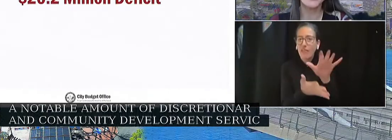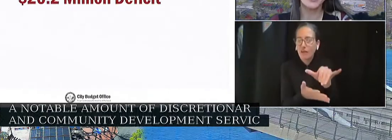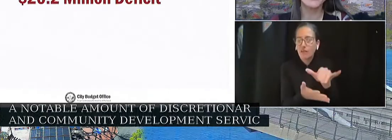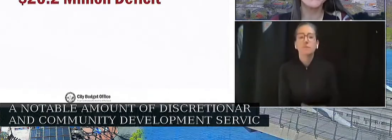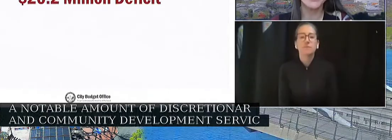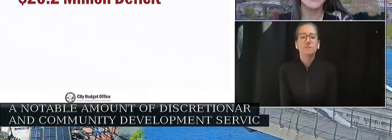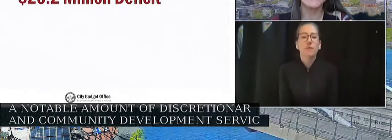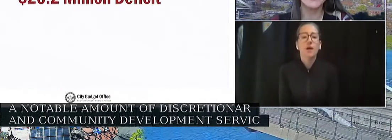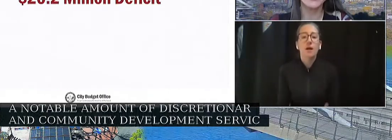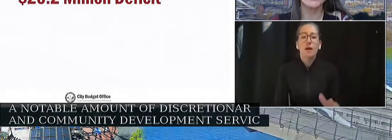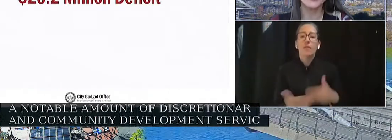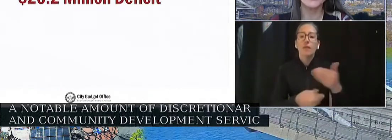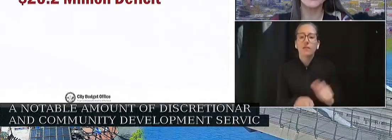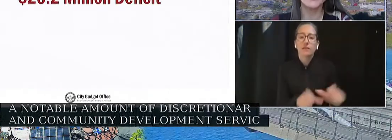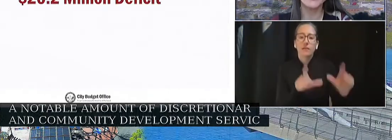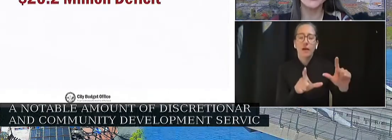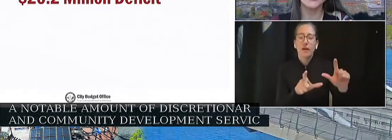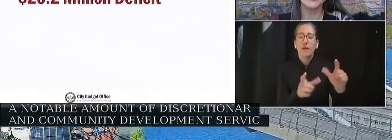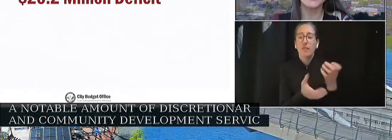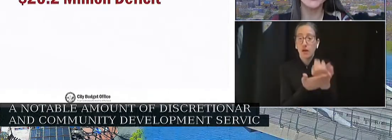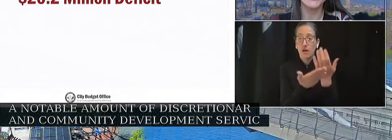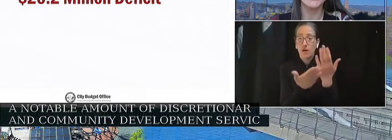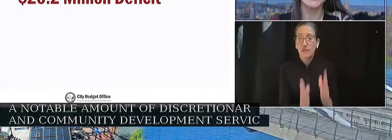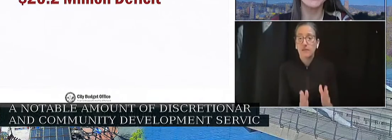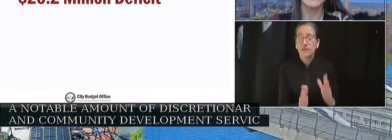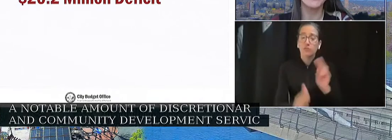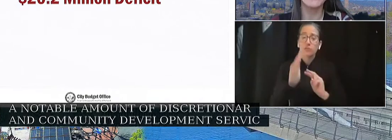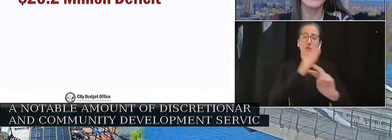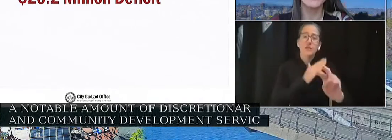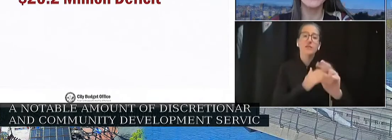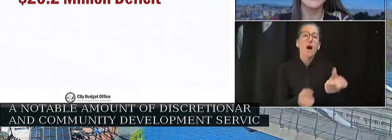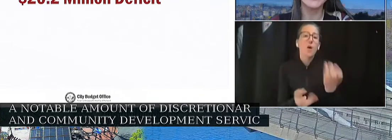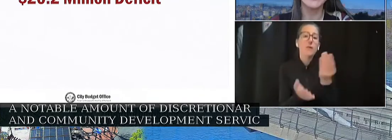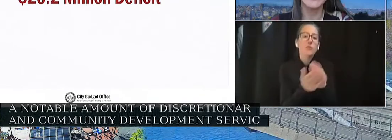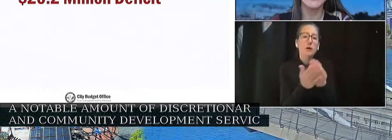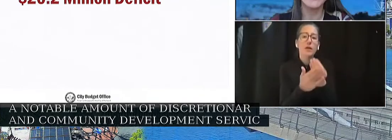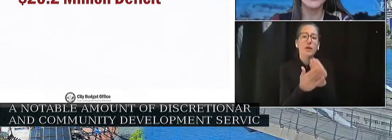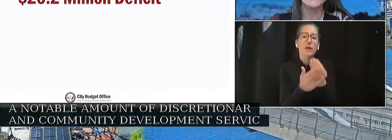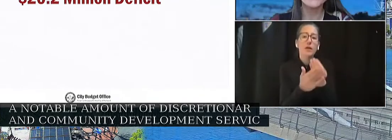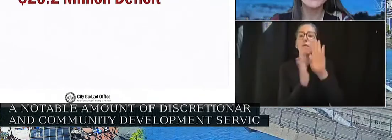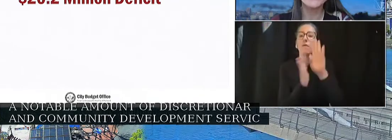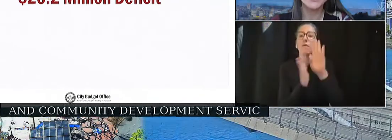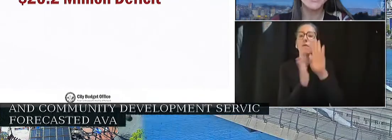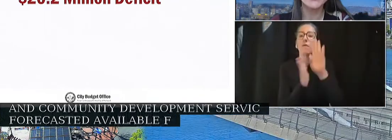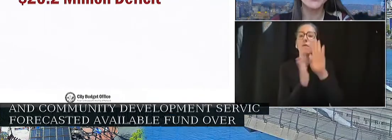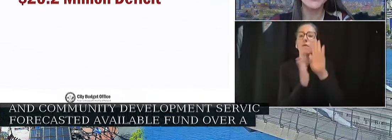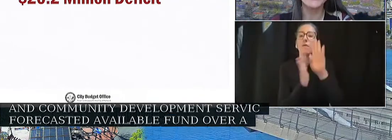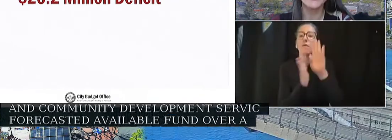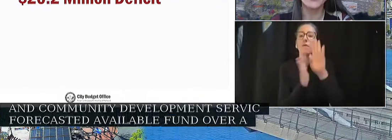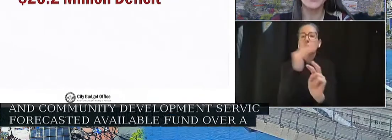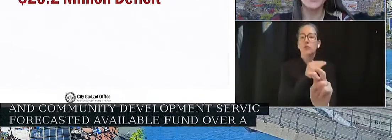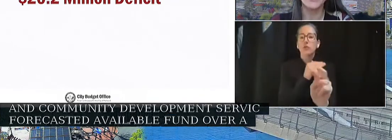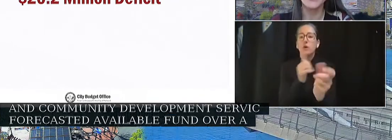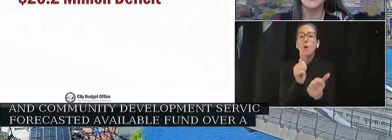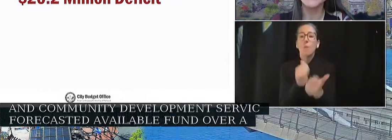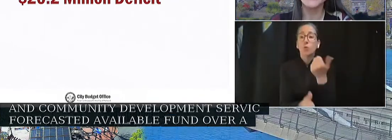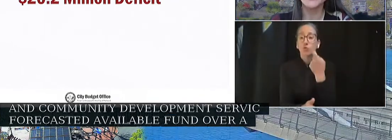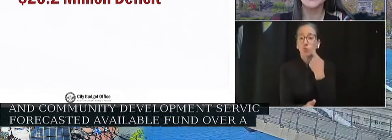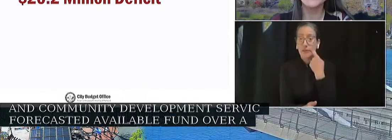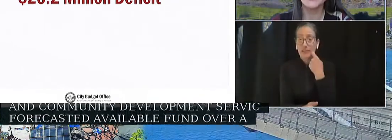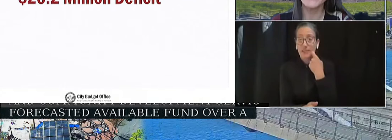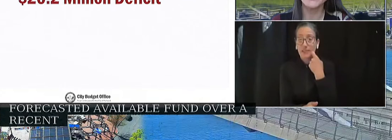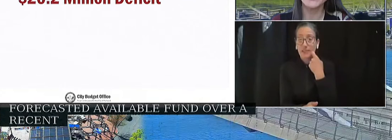Our city economists forecast available general fund discretionary resources over a five-year horizon, and the most recent forecast produced in February